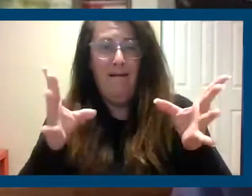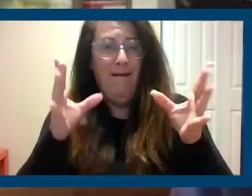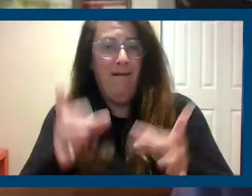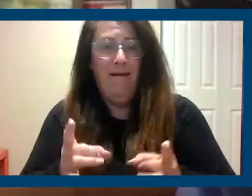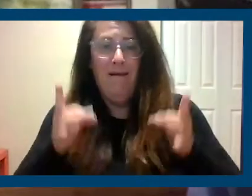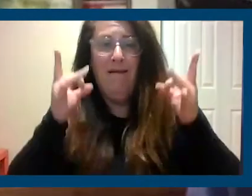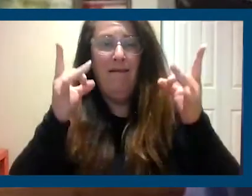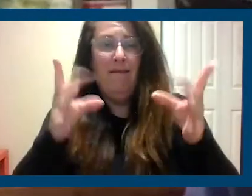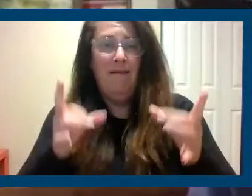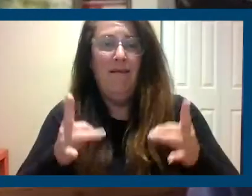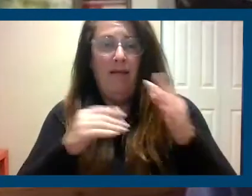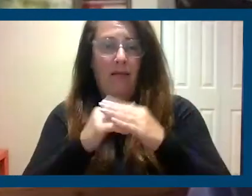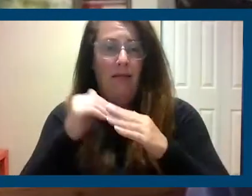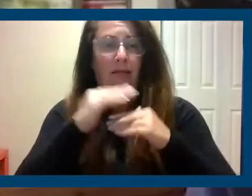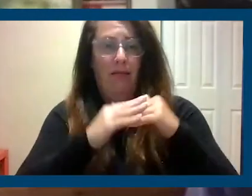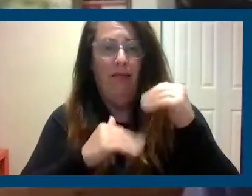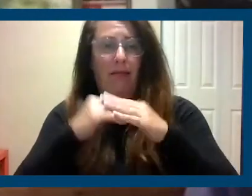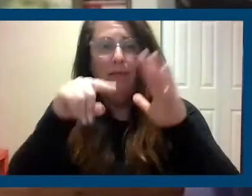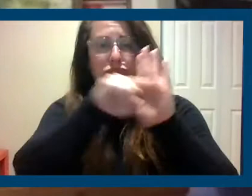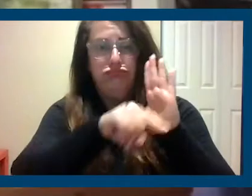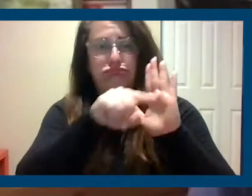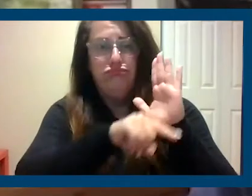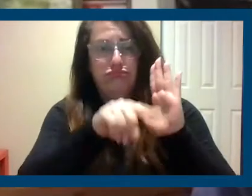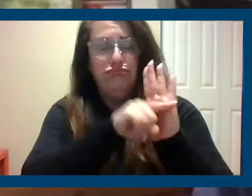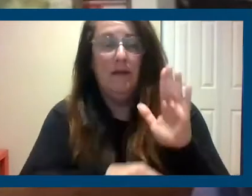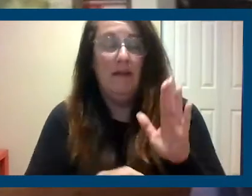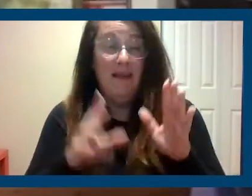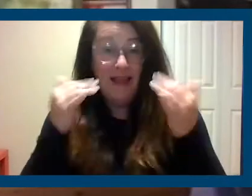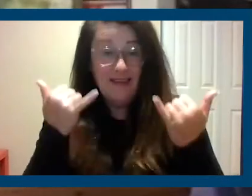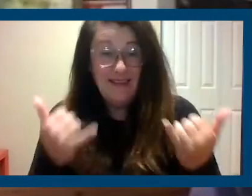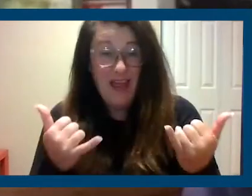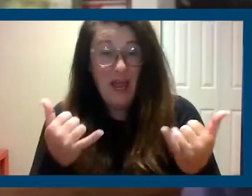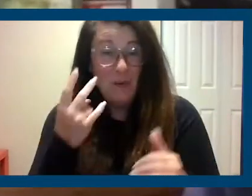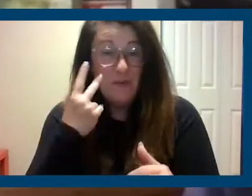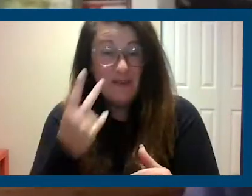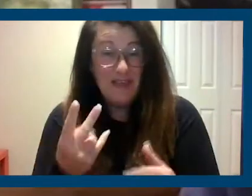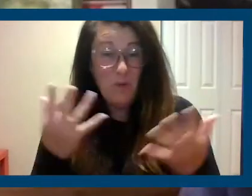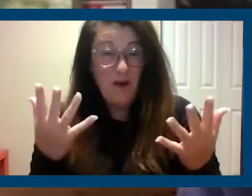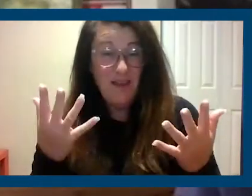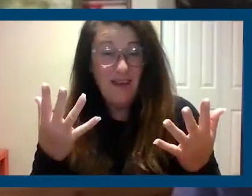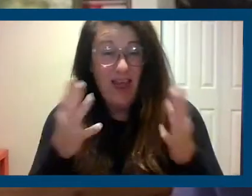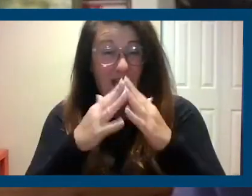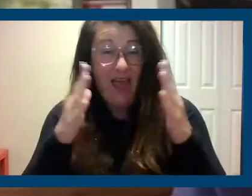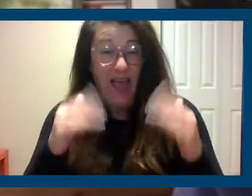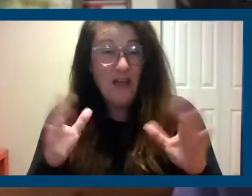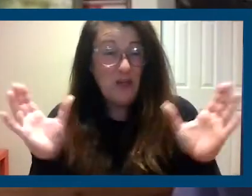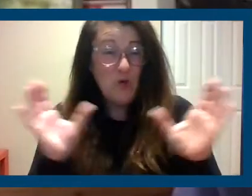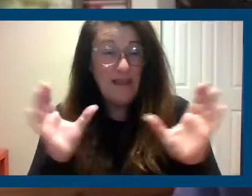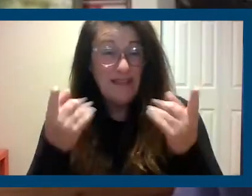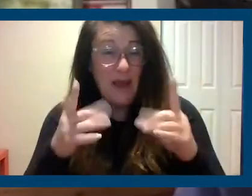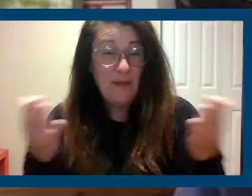on top of a pandemic. And on top of that, we have only seen the housing crisis in California